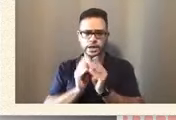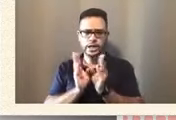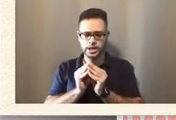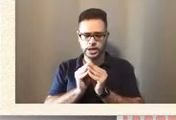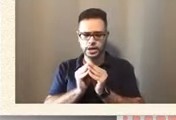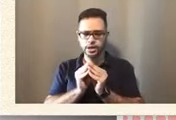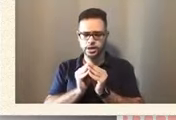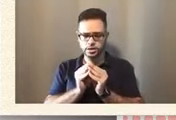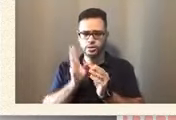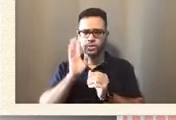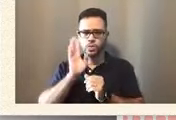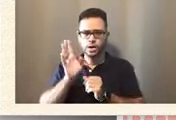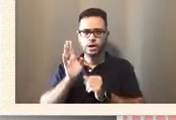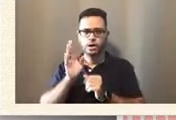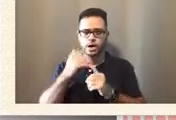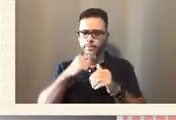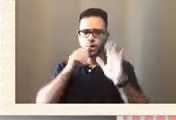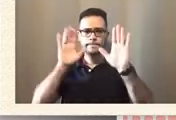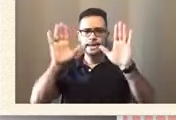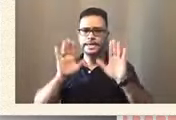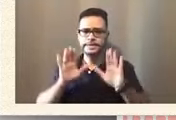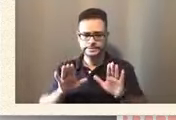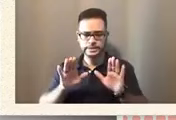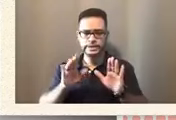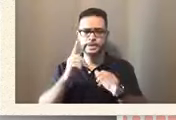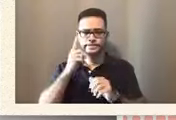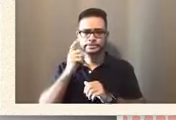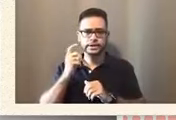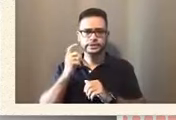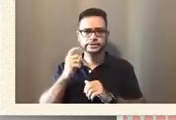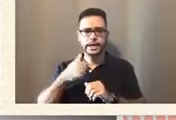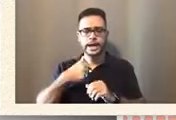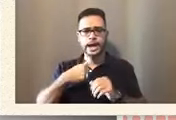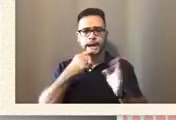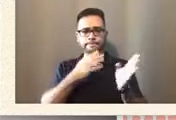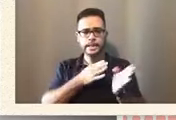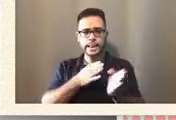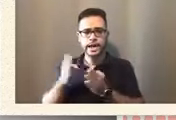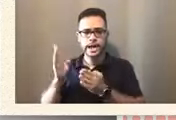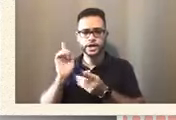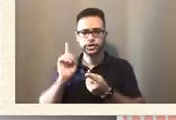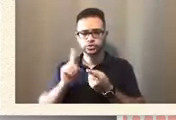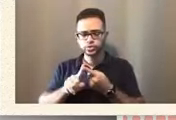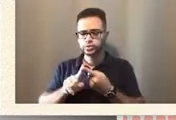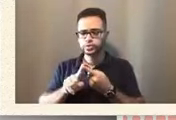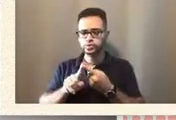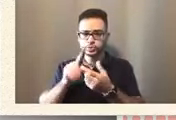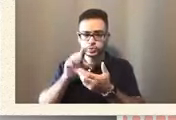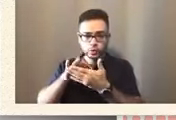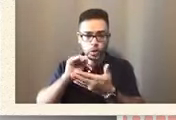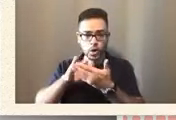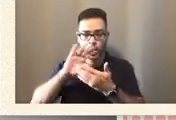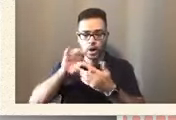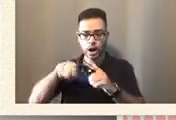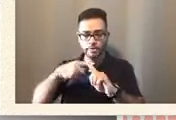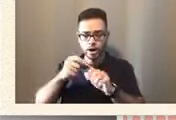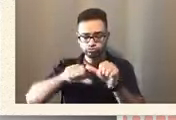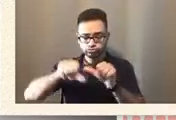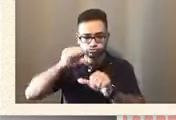amazing because I'm planning to get to know you more, better, and